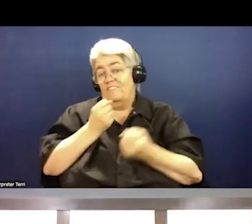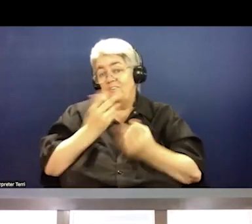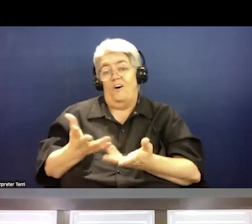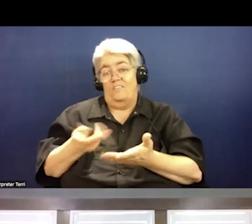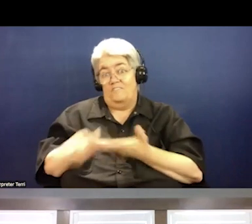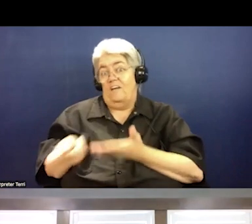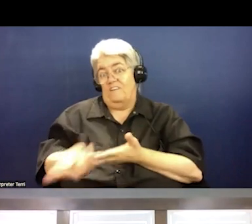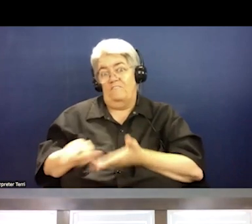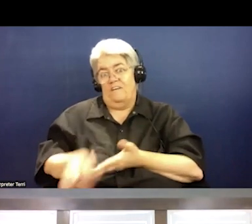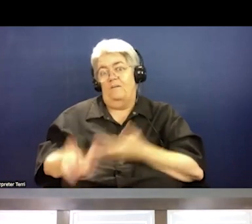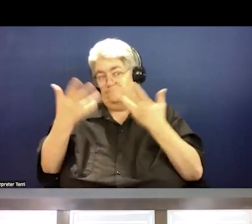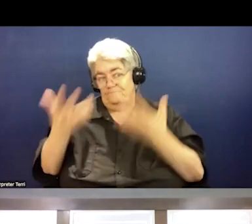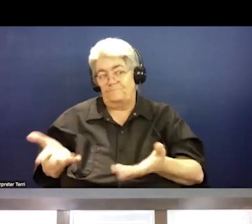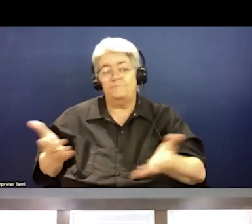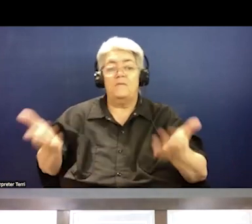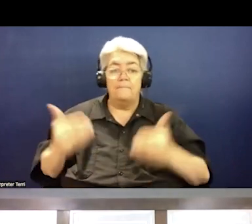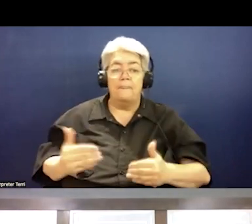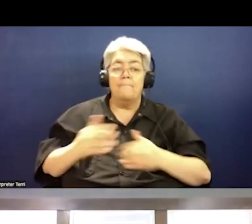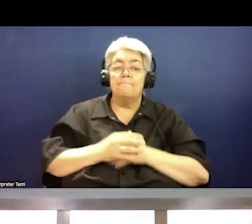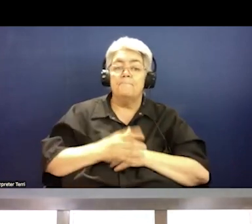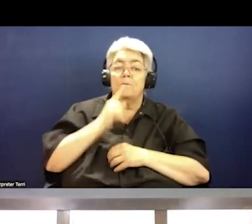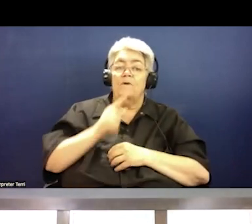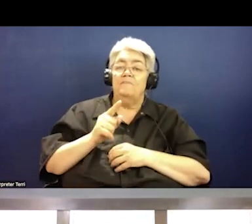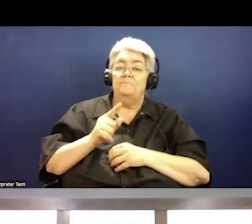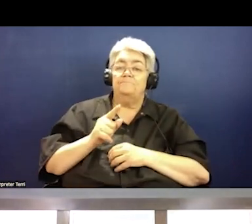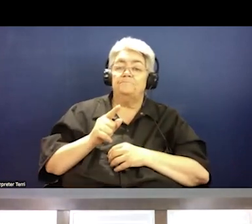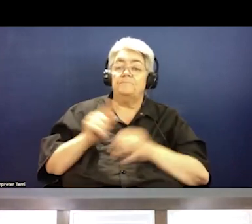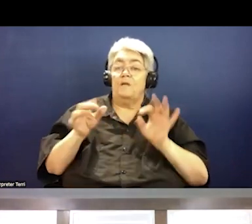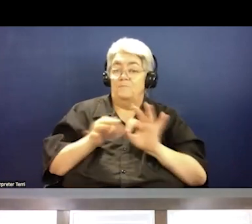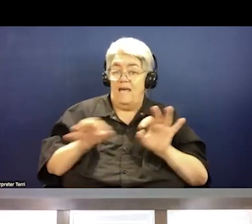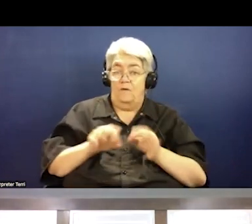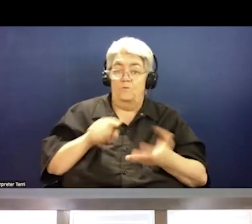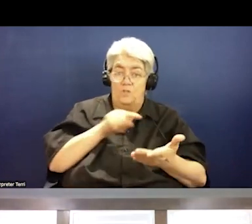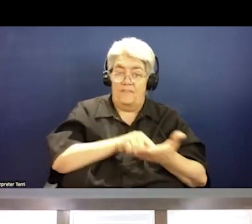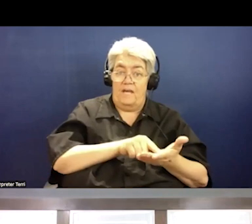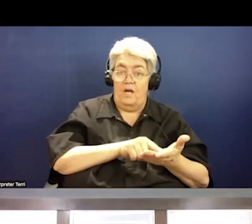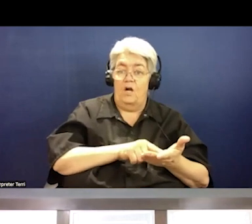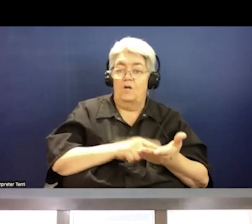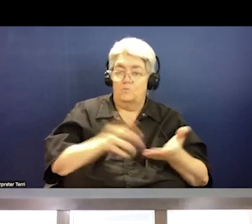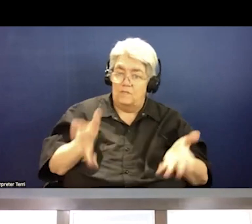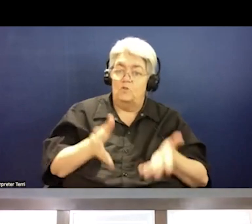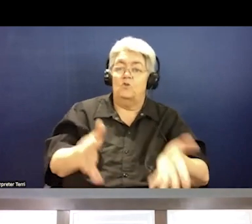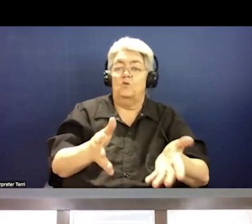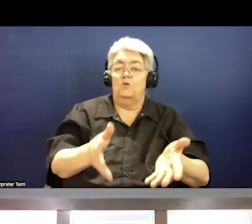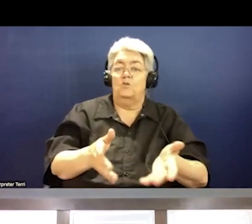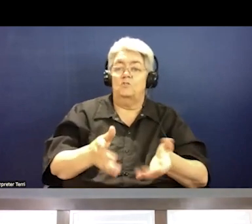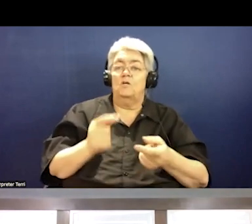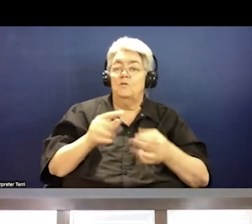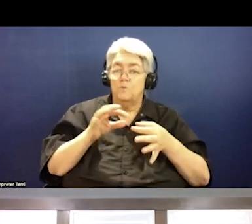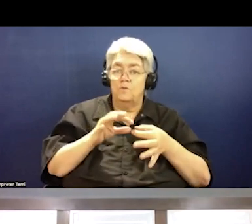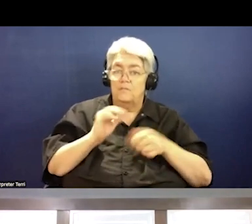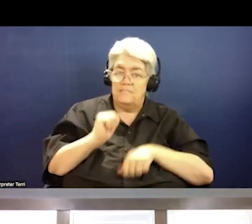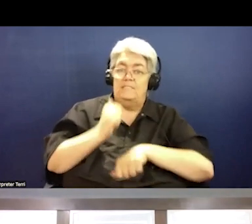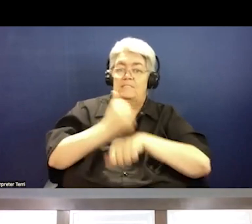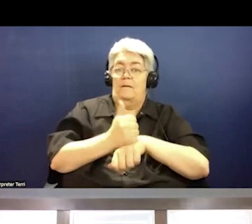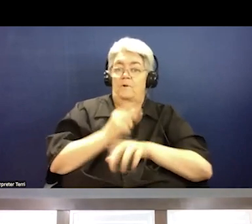COVID. And, uh, we also have some language in there to, um, encourage coordination of a